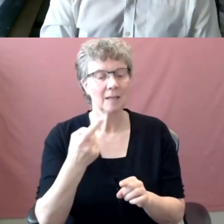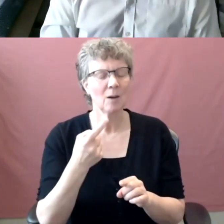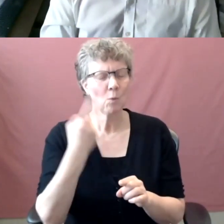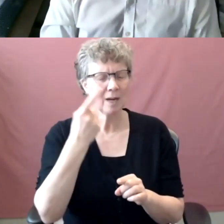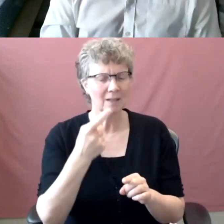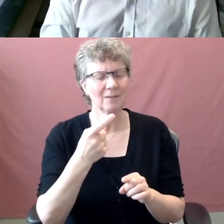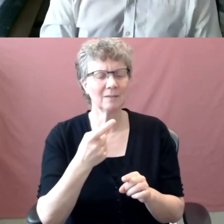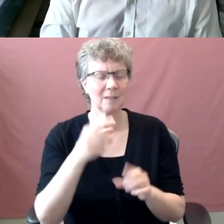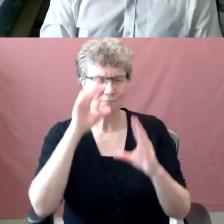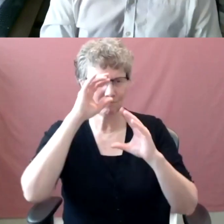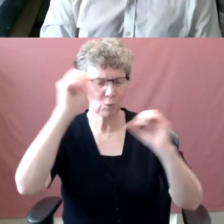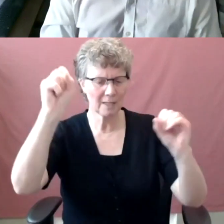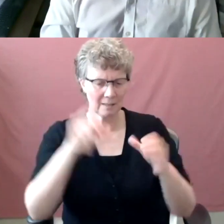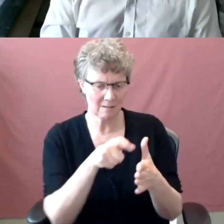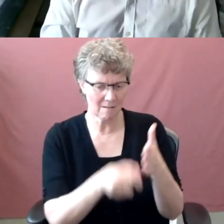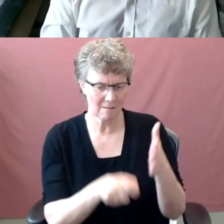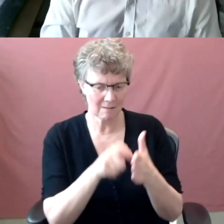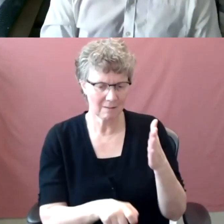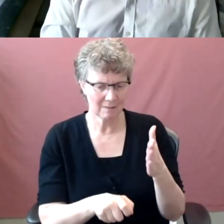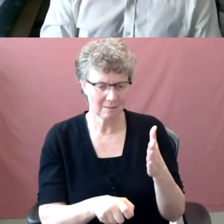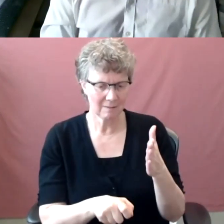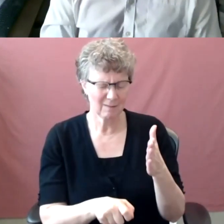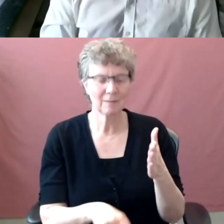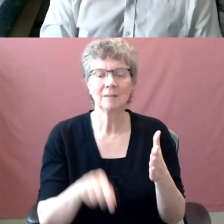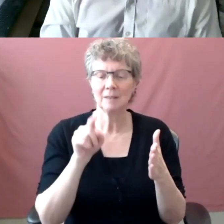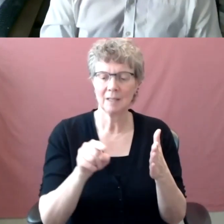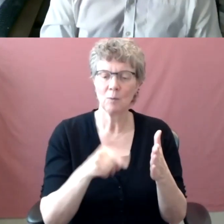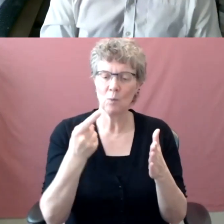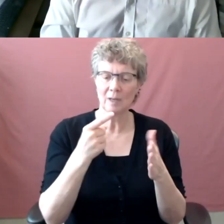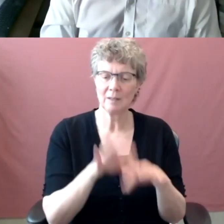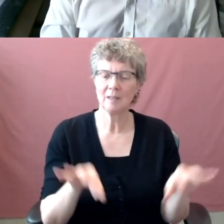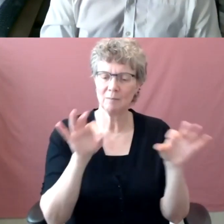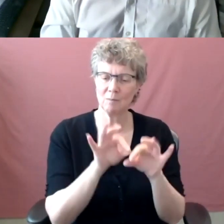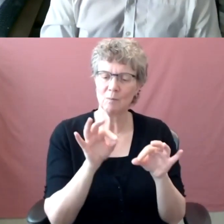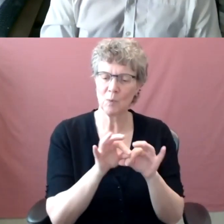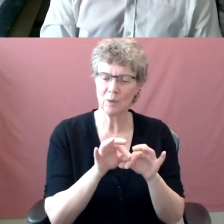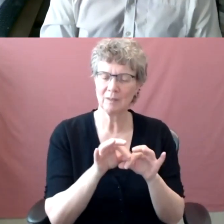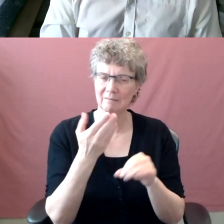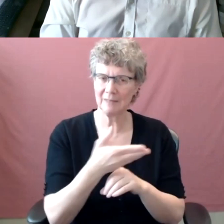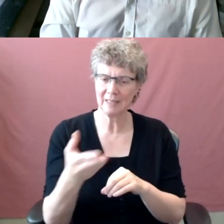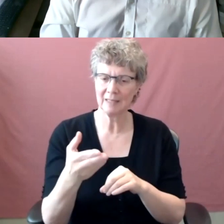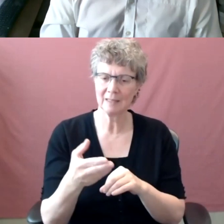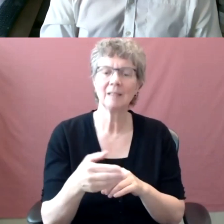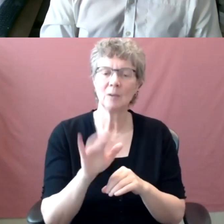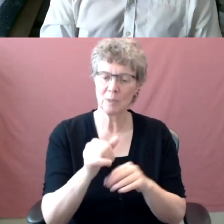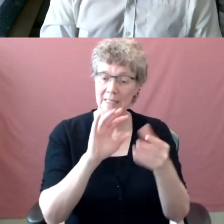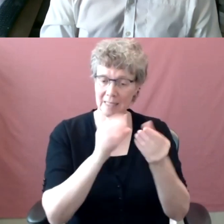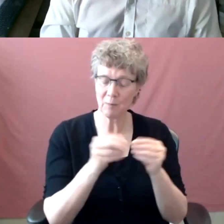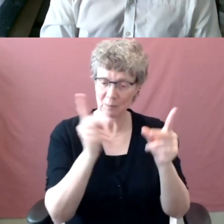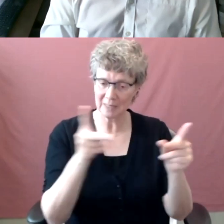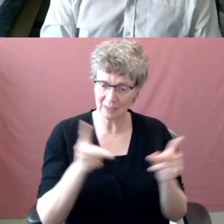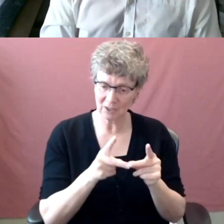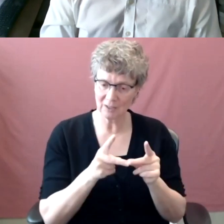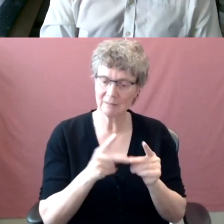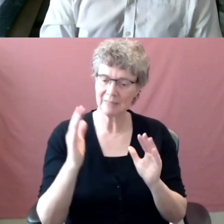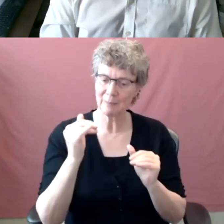one of the, uh, key parameters was like the head count. And, uh, what, what, what of Alberta is expecting to reduce. So I wanted